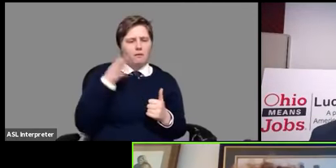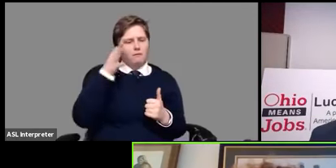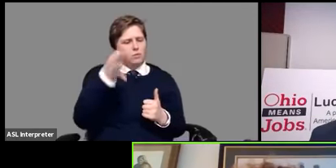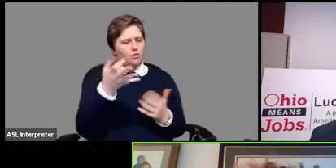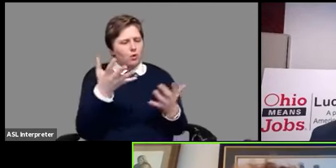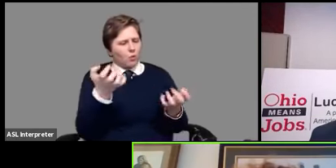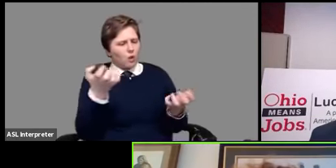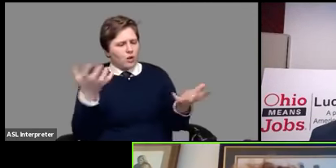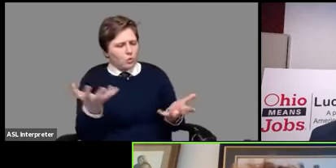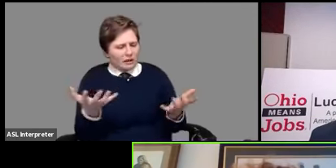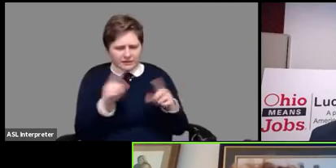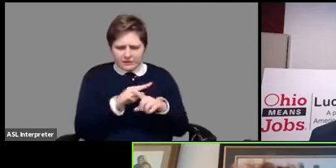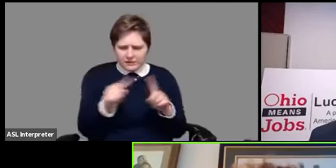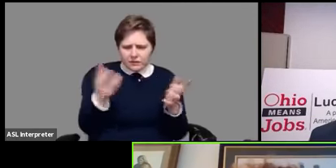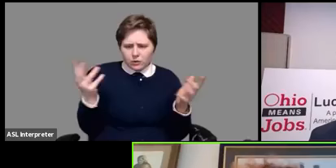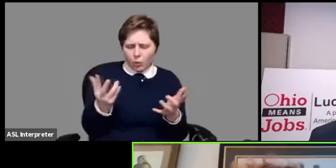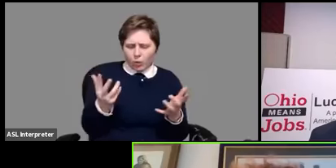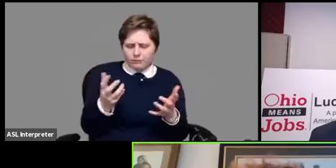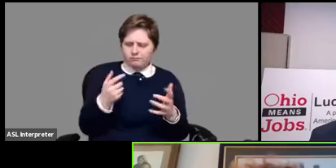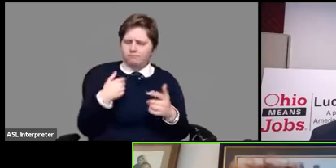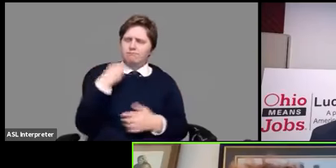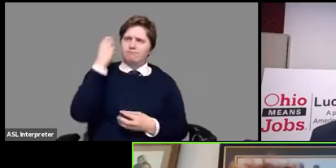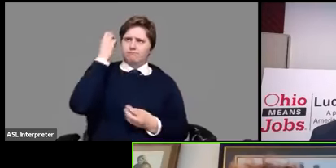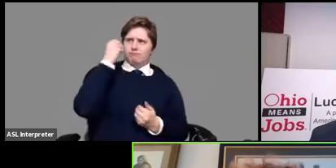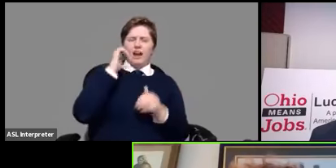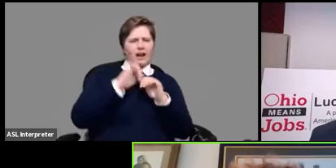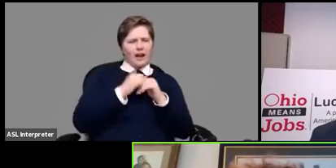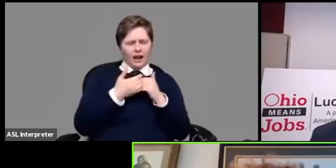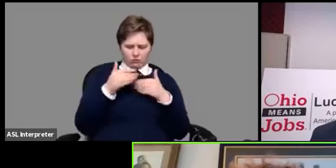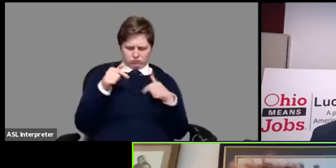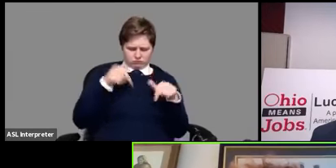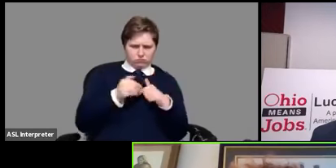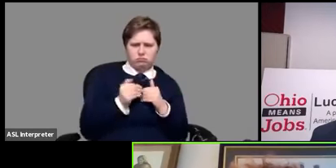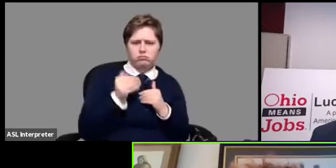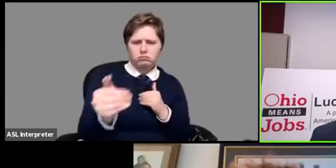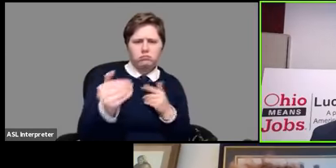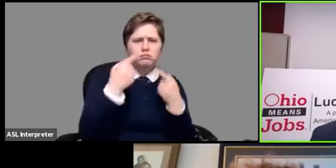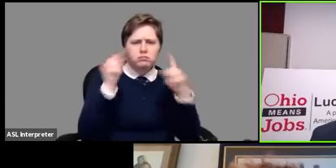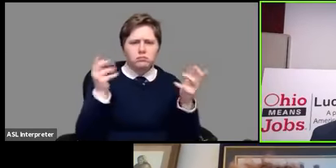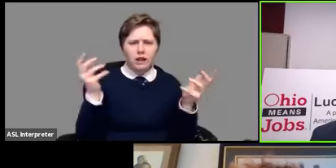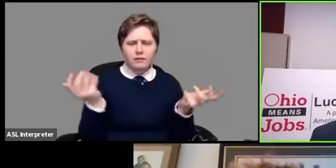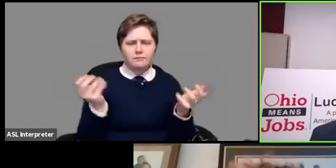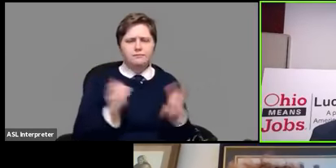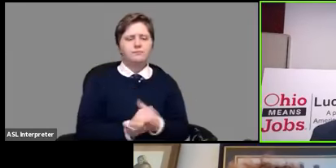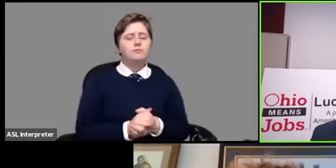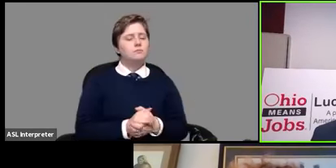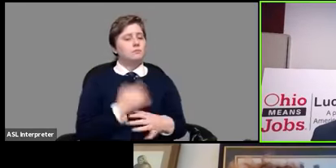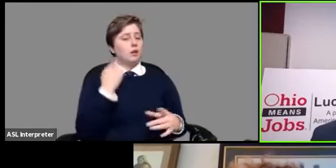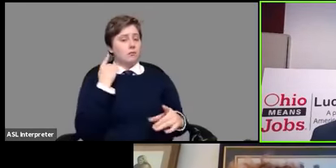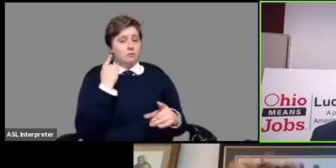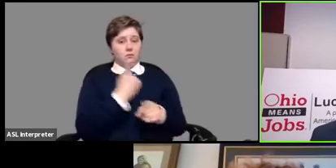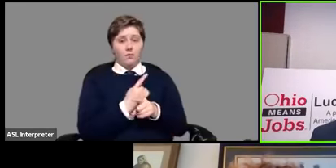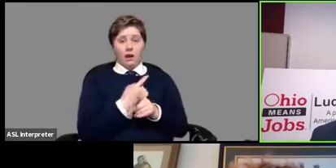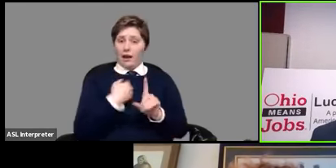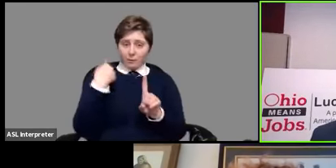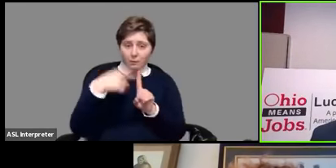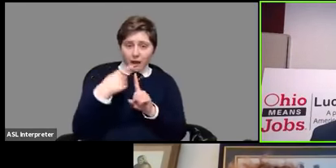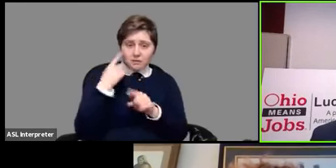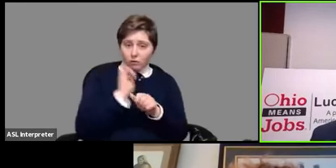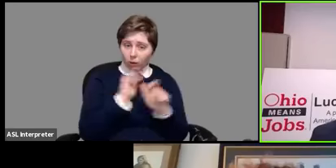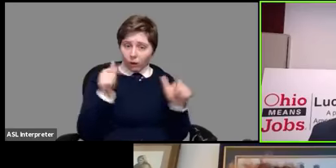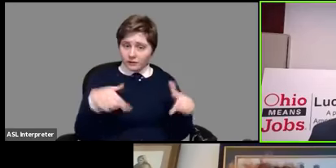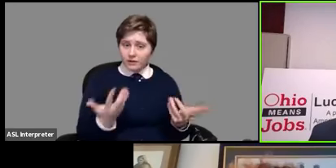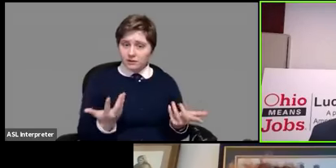different and to take some steps to make that happen absolutely i mean there's actually a positive in all of this